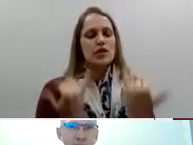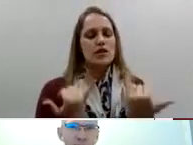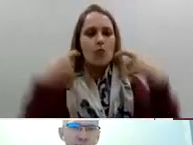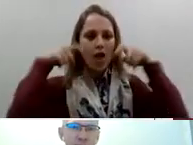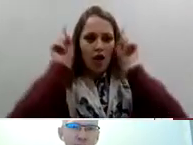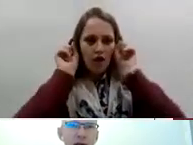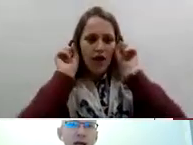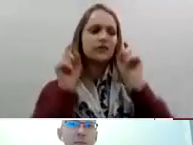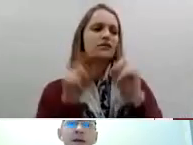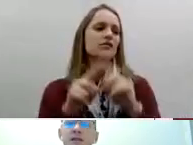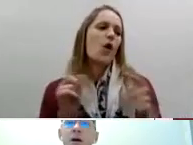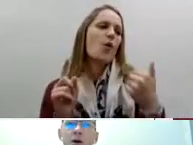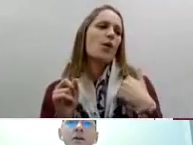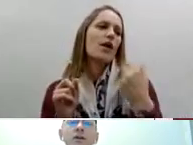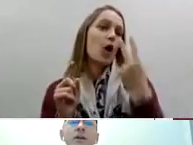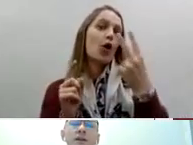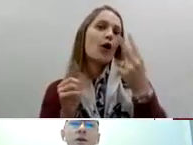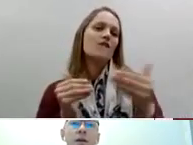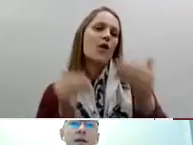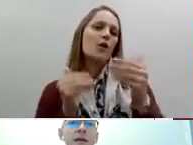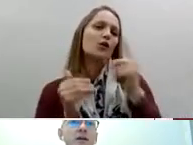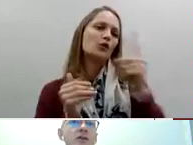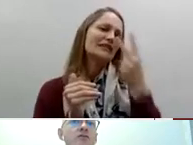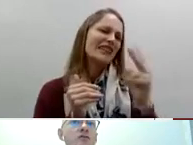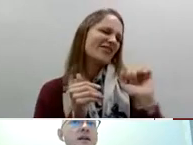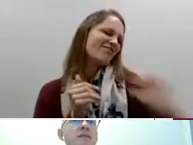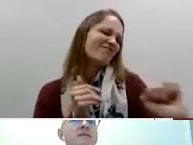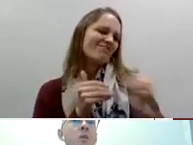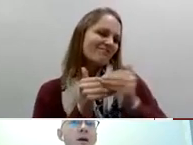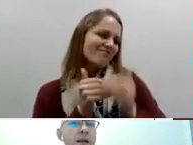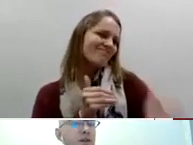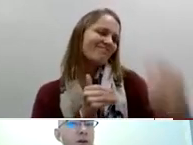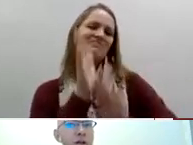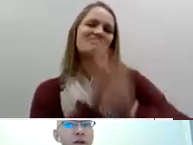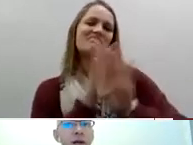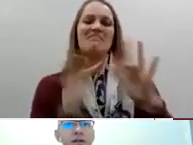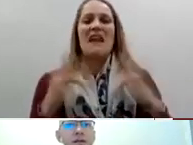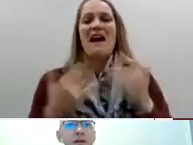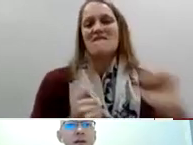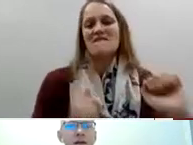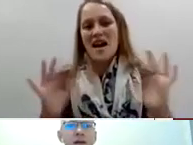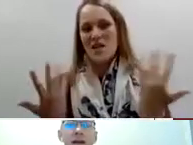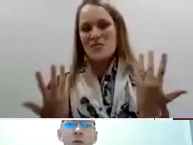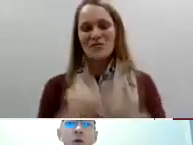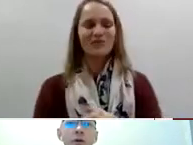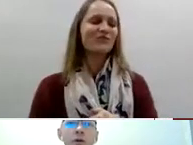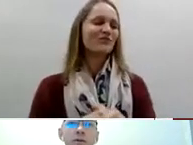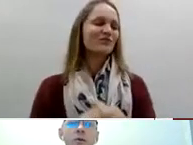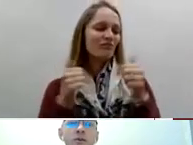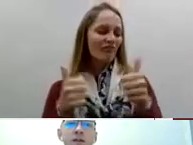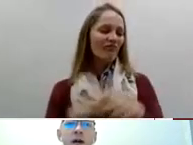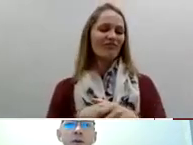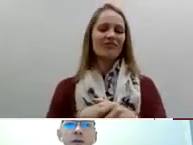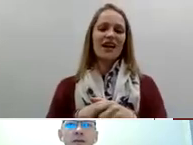also deaf and but he's hard of hearing so he hears relatively well and he's got hearing aids and we're looking